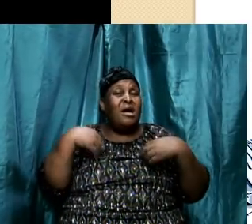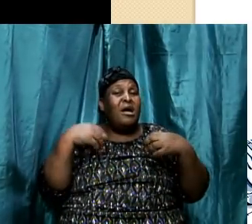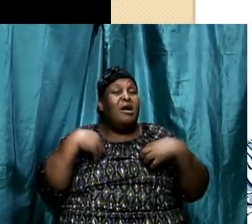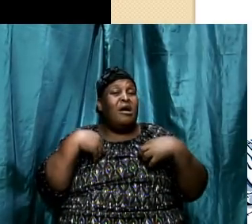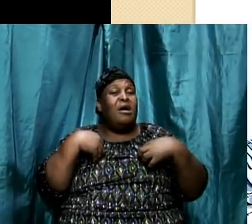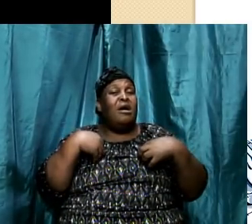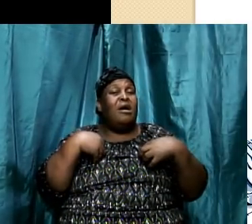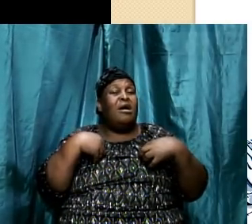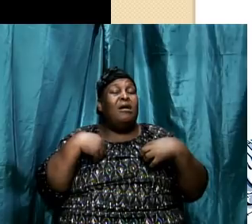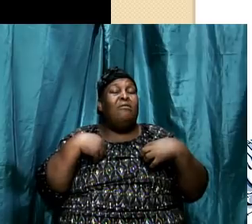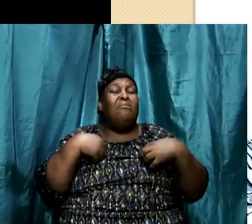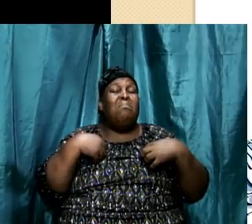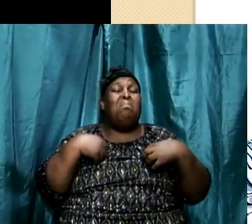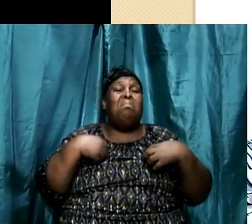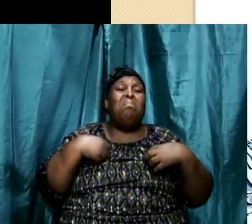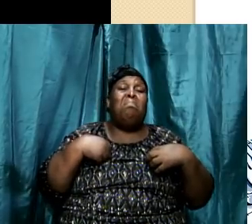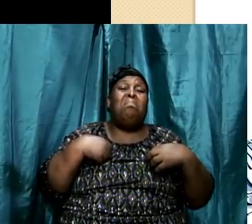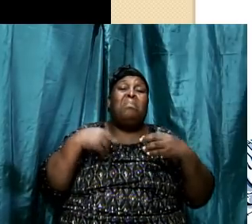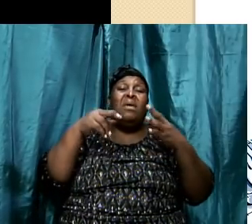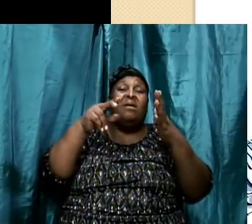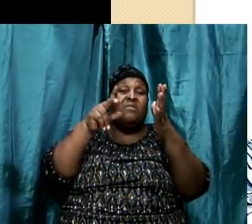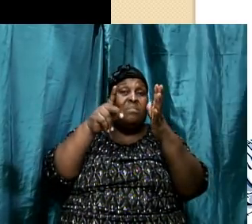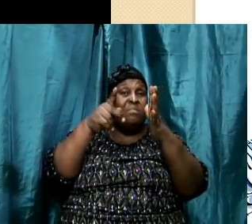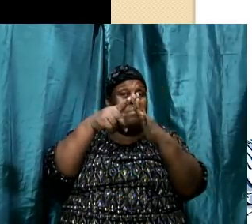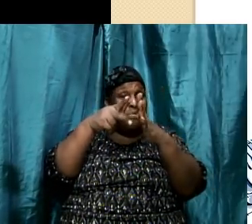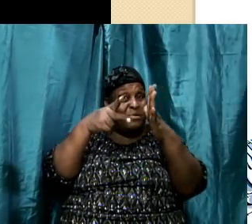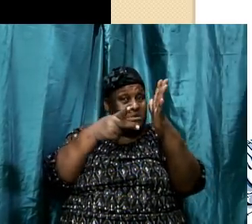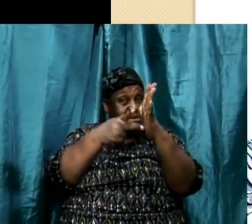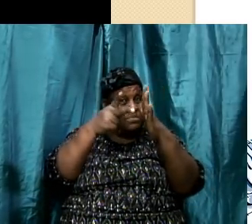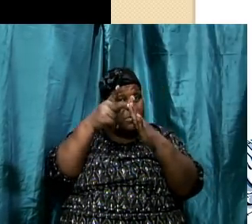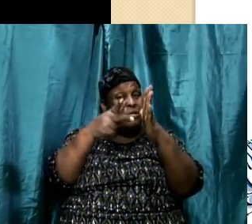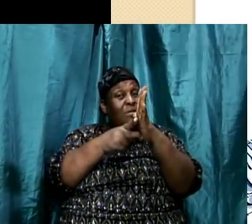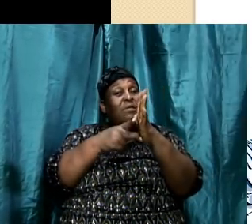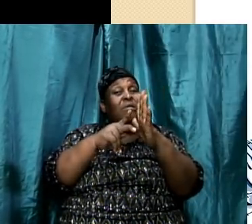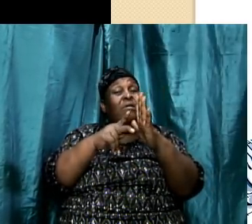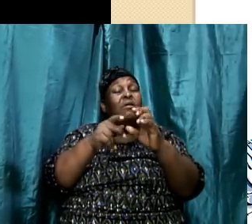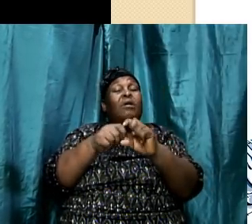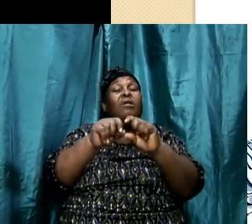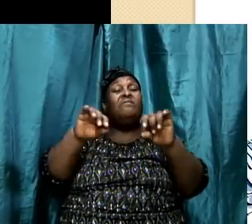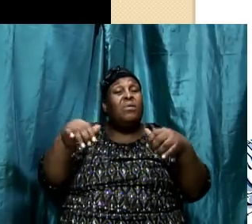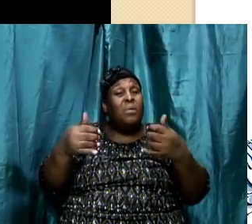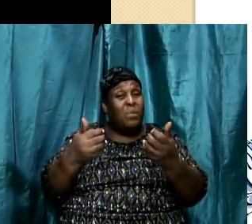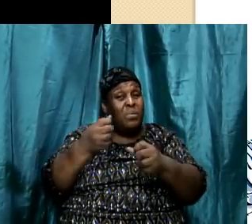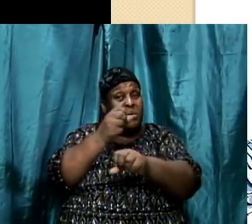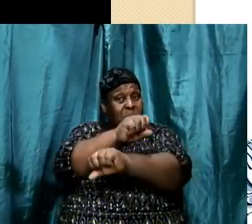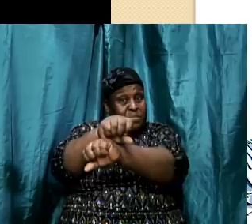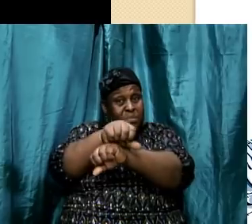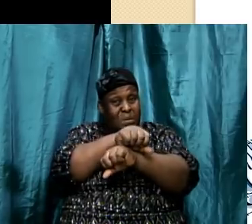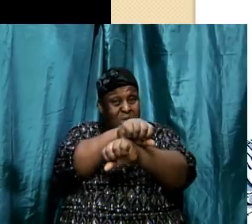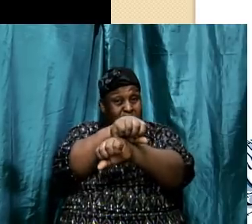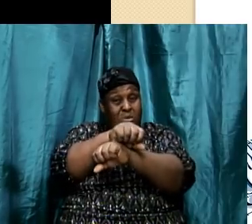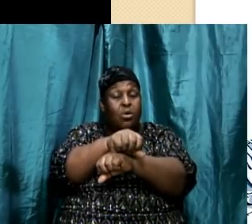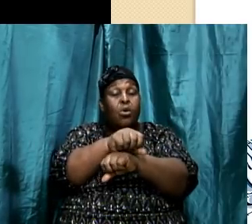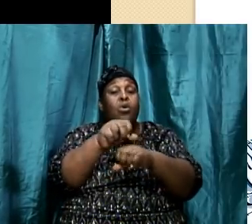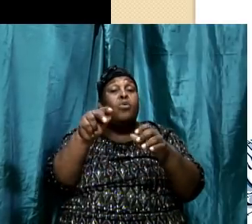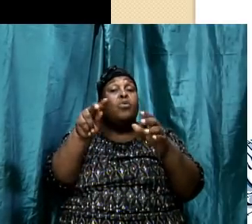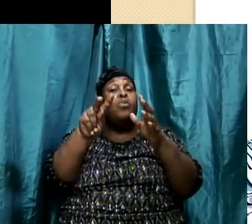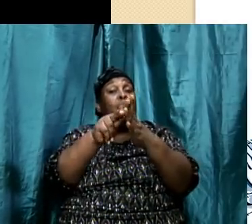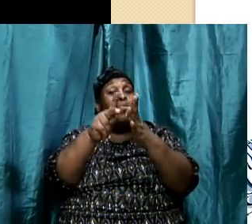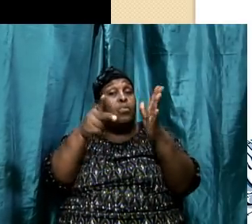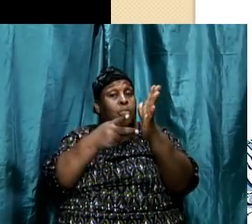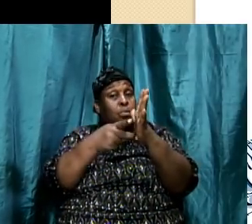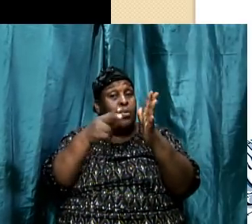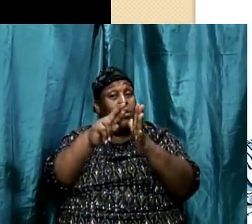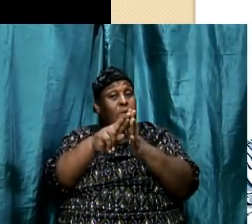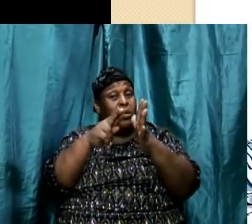-Persians, they had a different system with how they rule. Let give you an example. Under the Babylonian system, amen, under the Babylonian